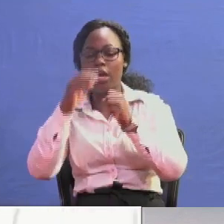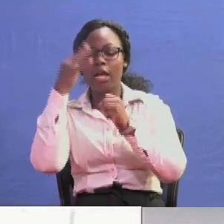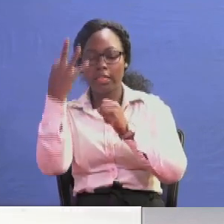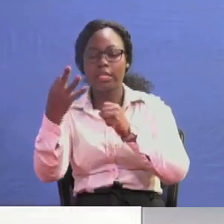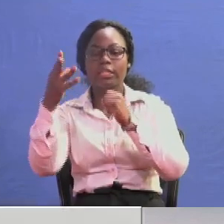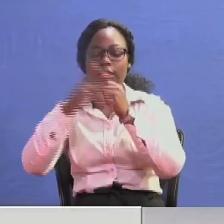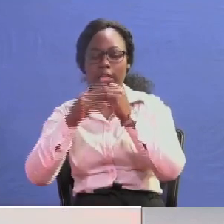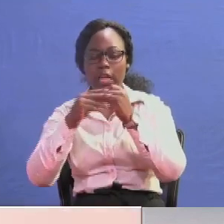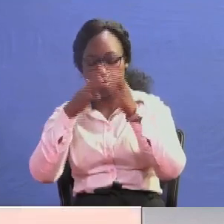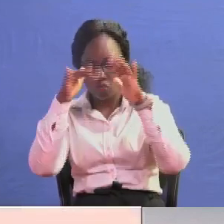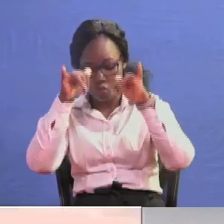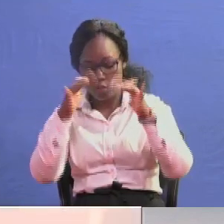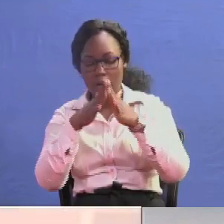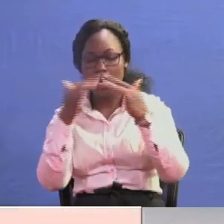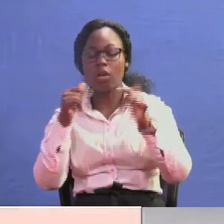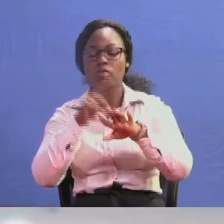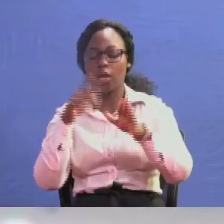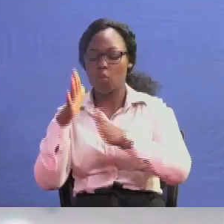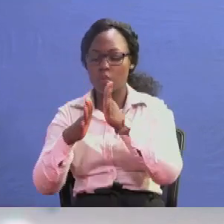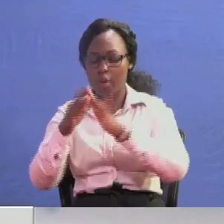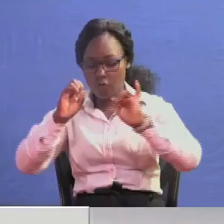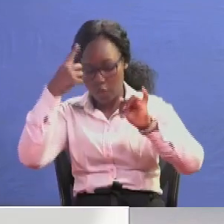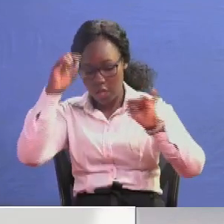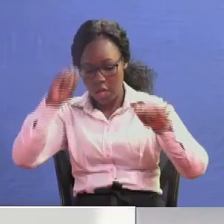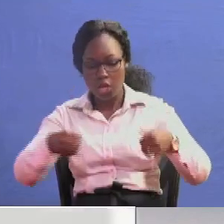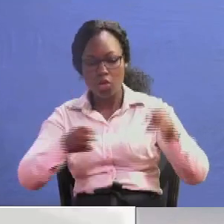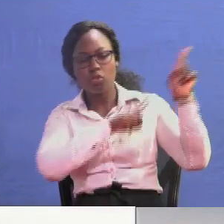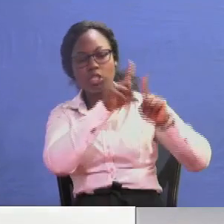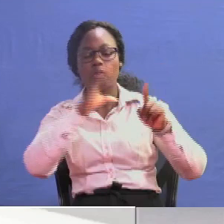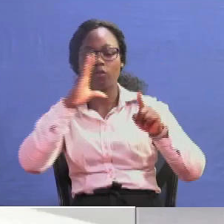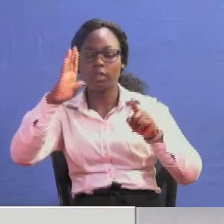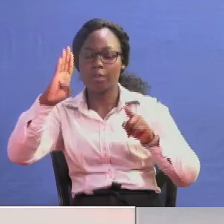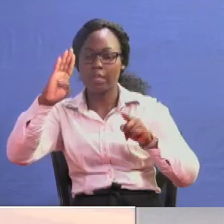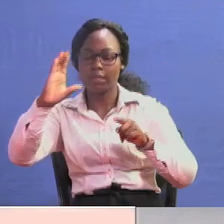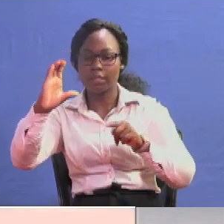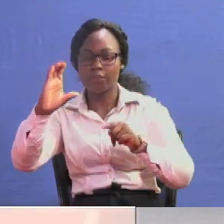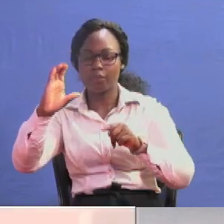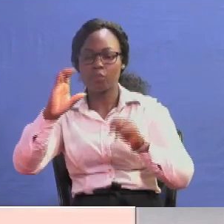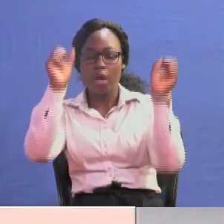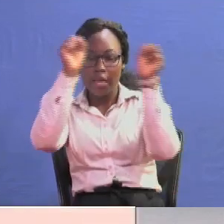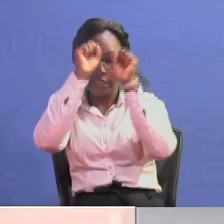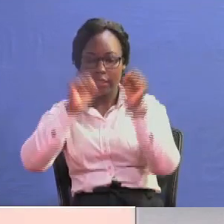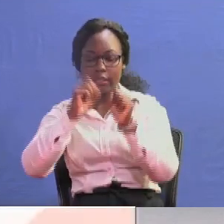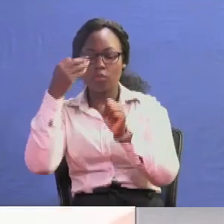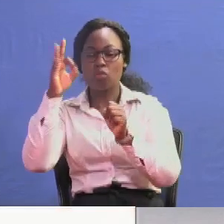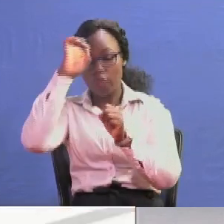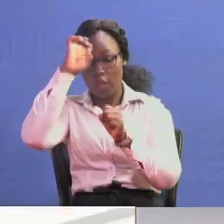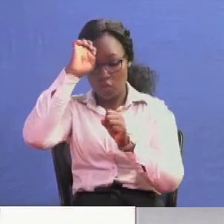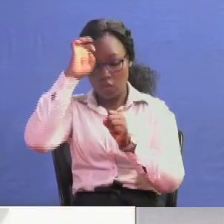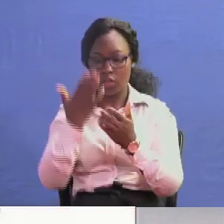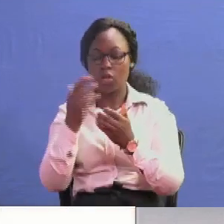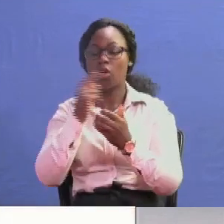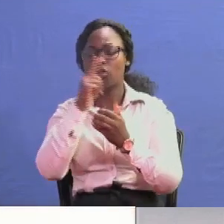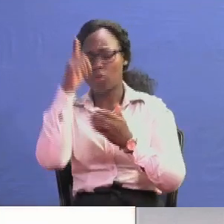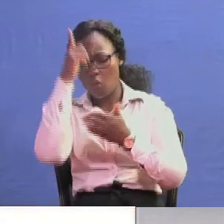so even as we prepare for this new journey of competence based curriculum system of education so